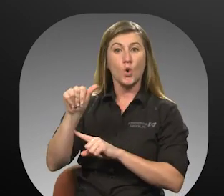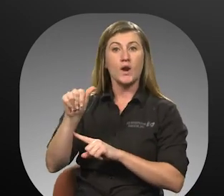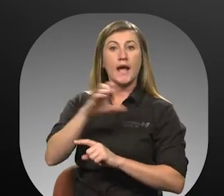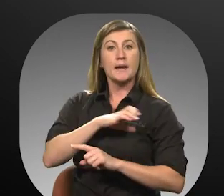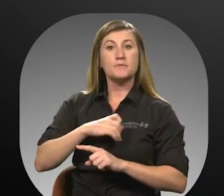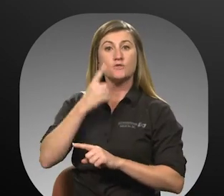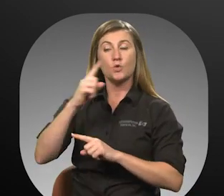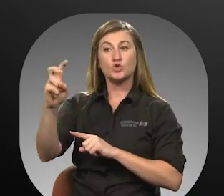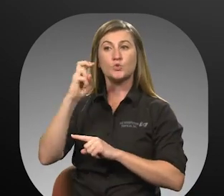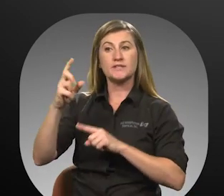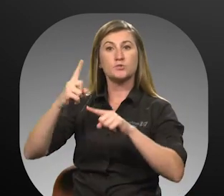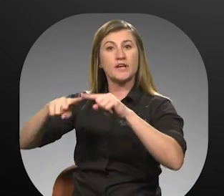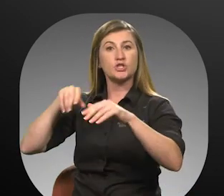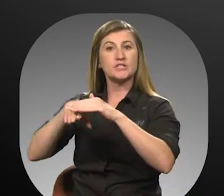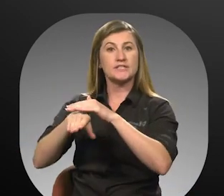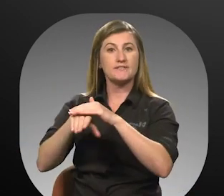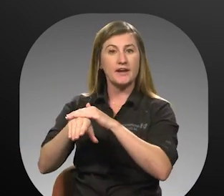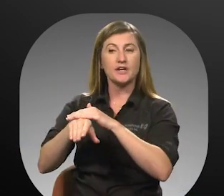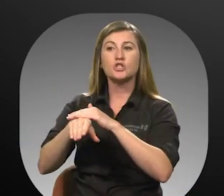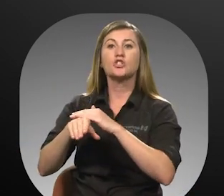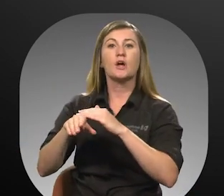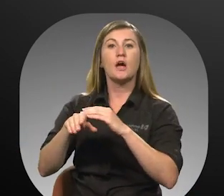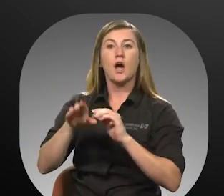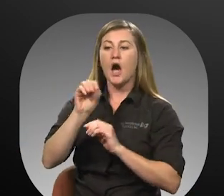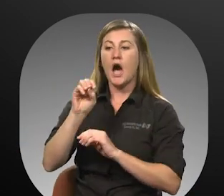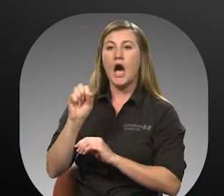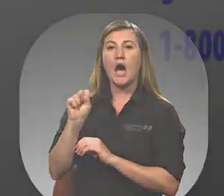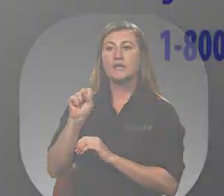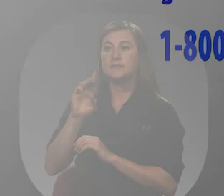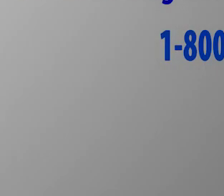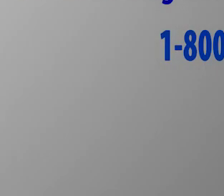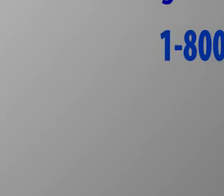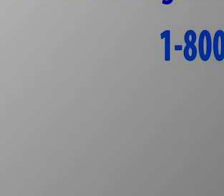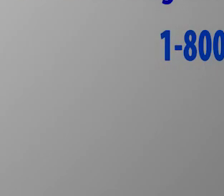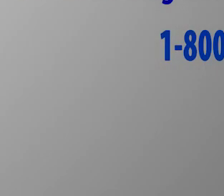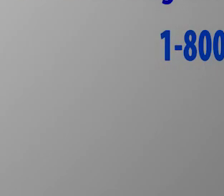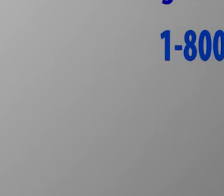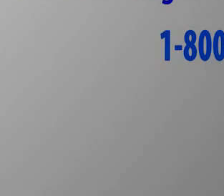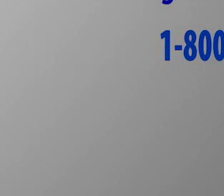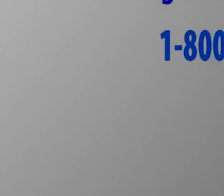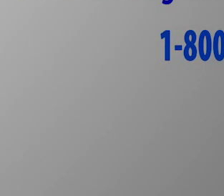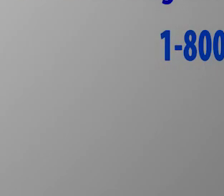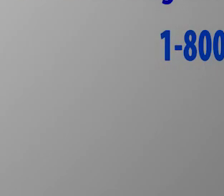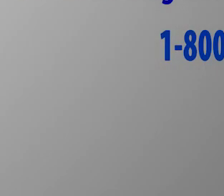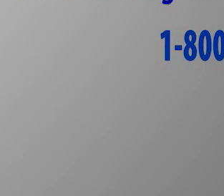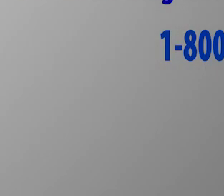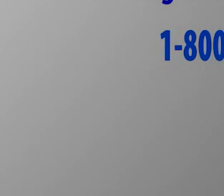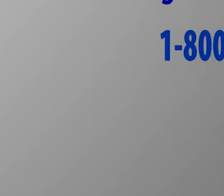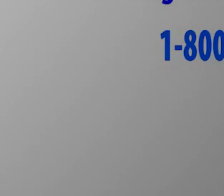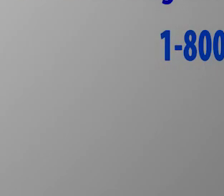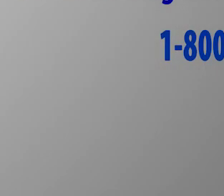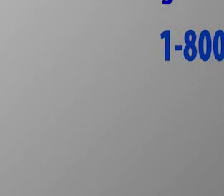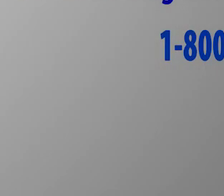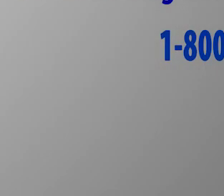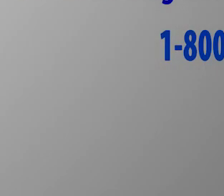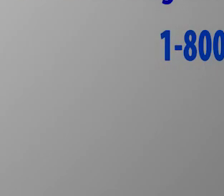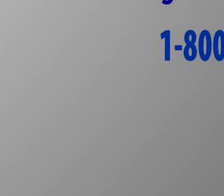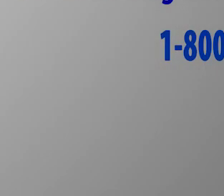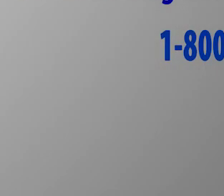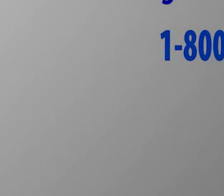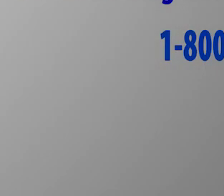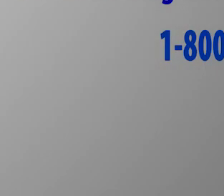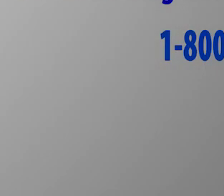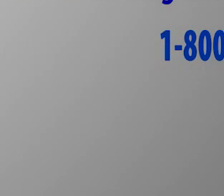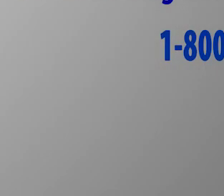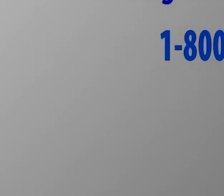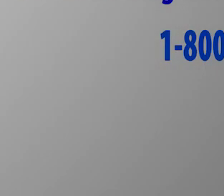Commission for the Transportation Disadvantaged OzBudsman Hotline, 1-800-983-2435.